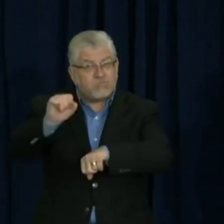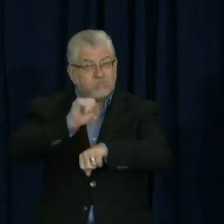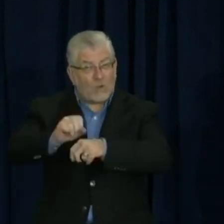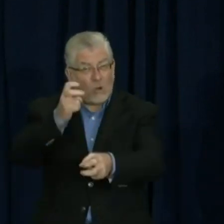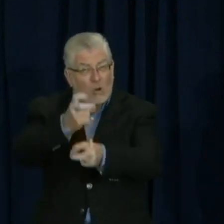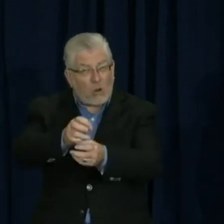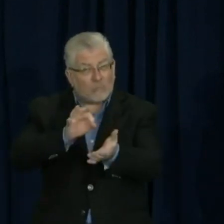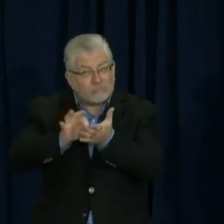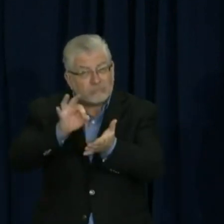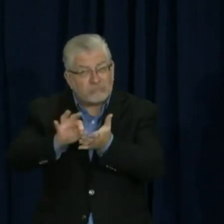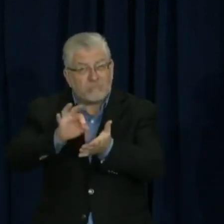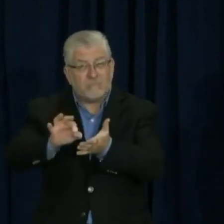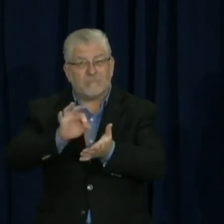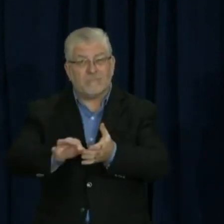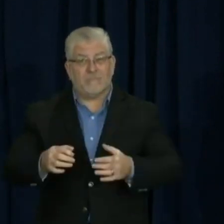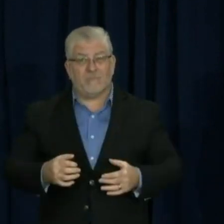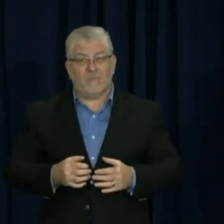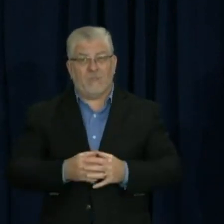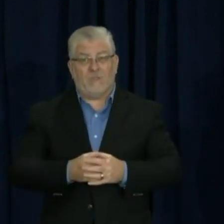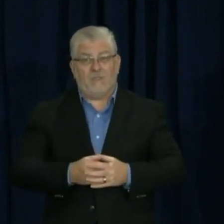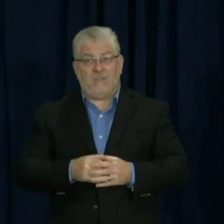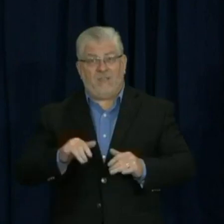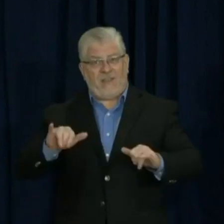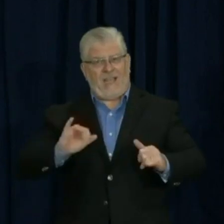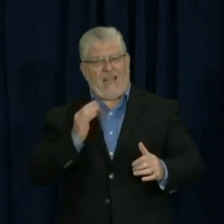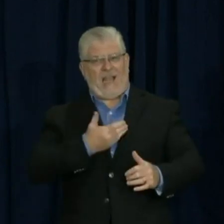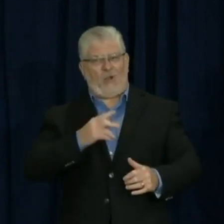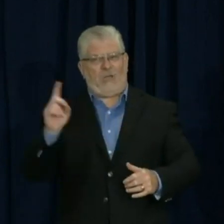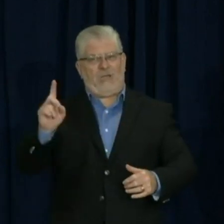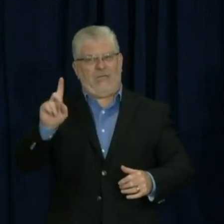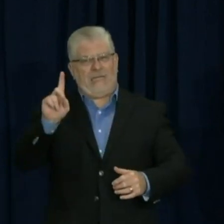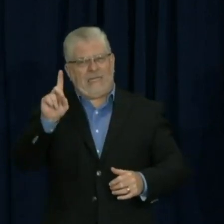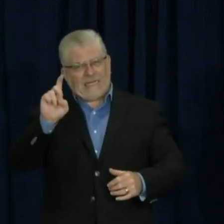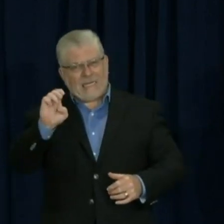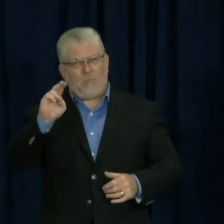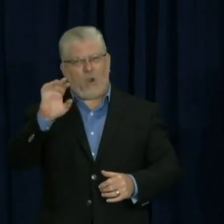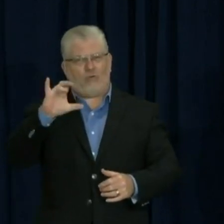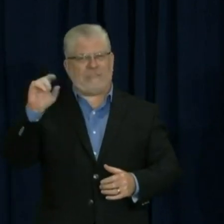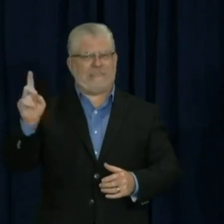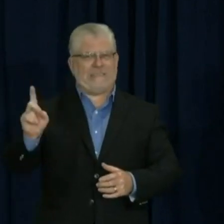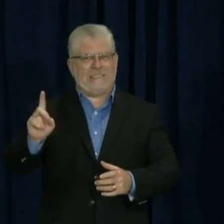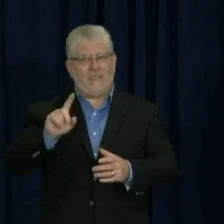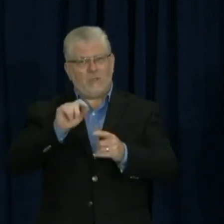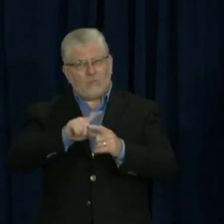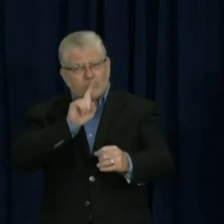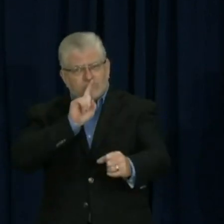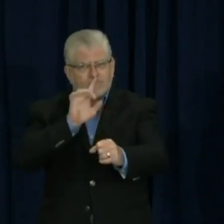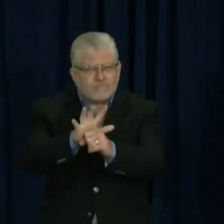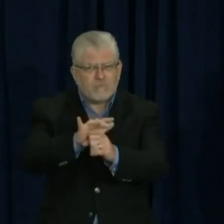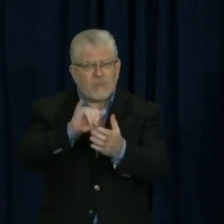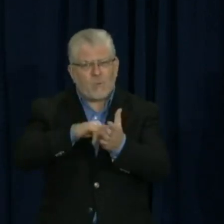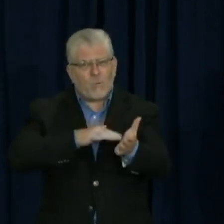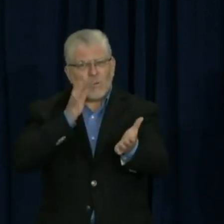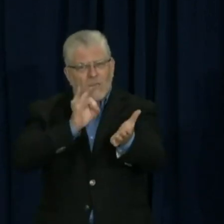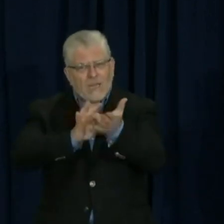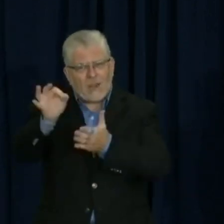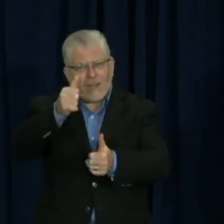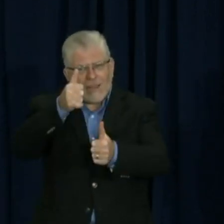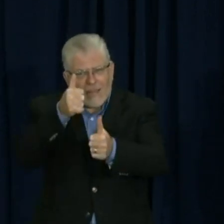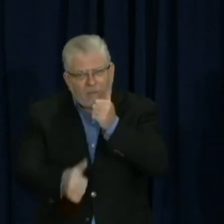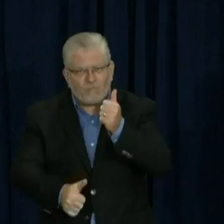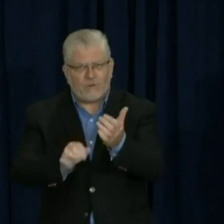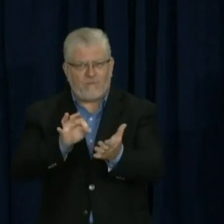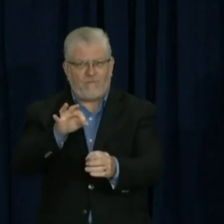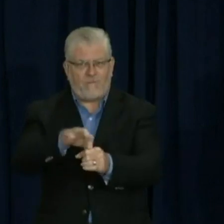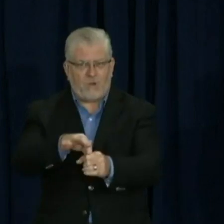democracy is that every vote counts. And that has been the promise of democracy since 1787, and